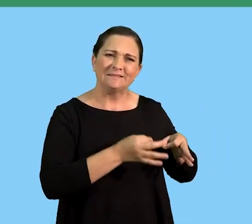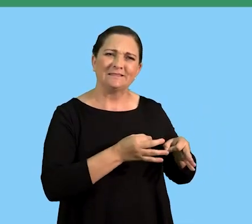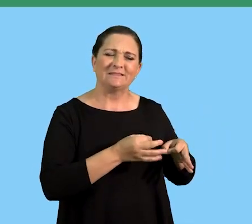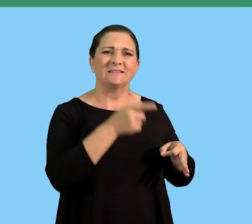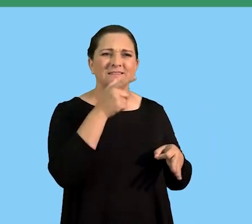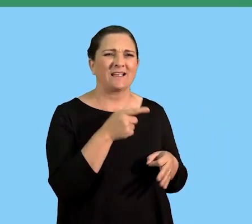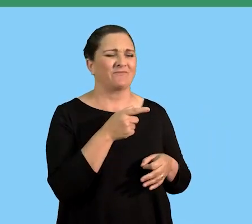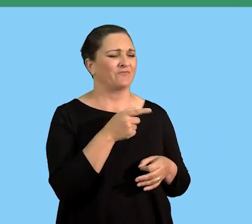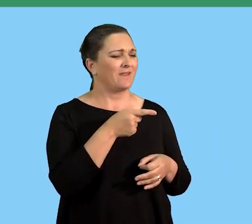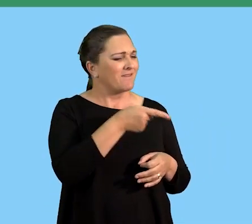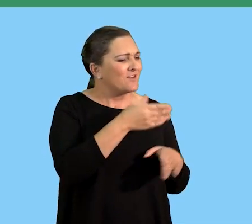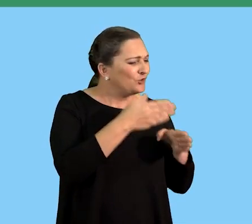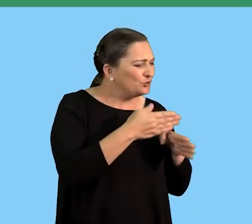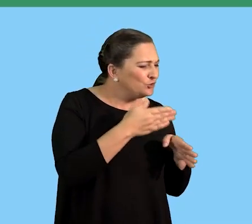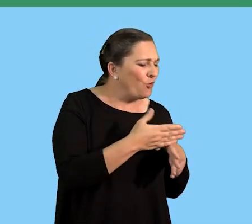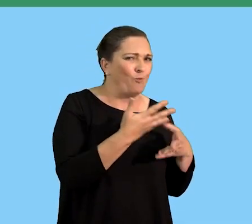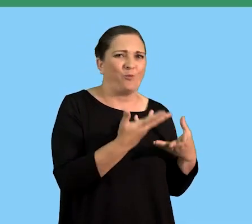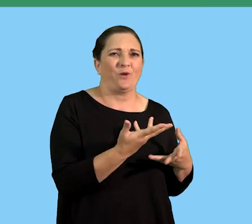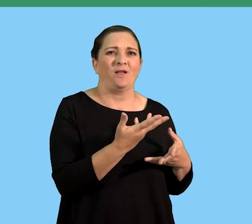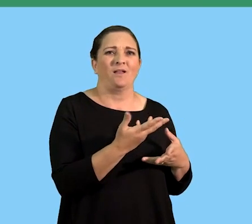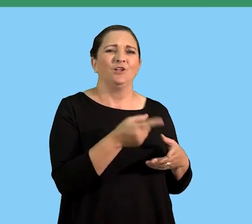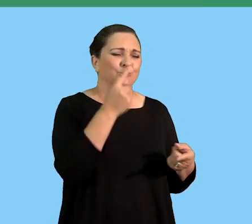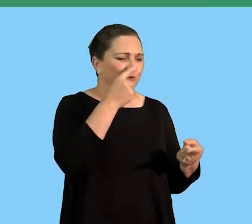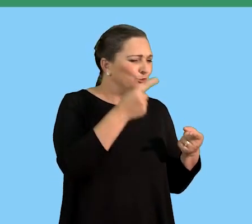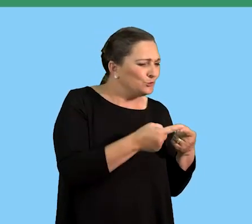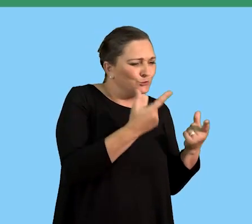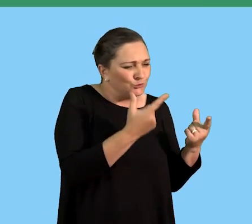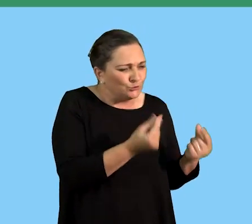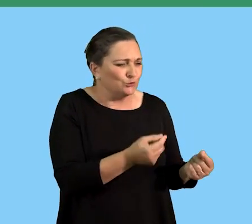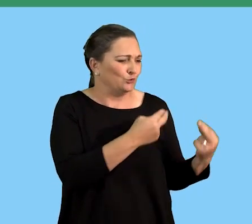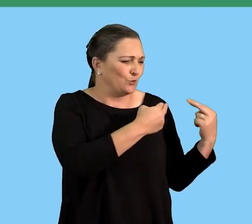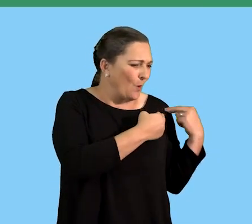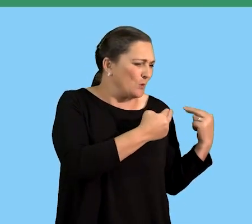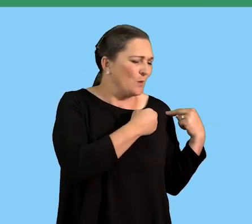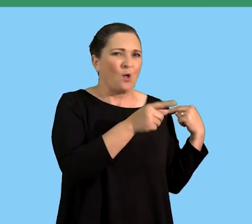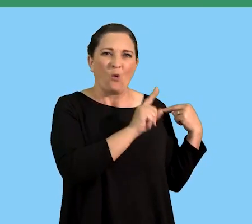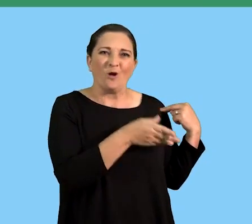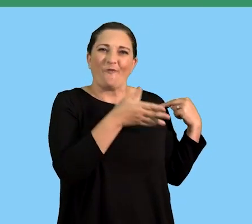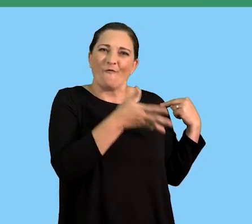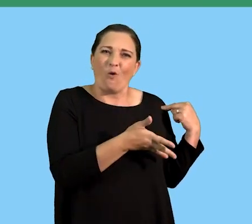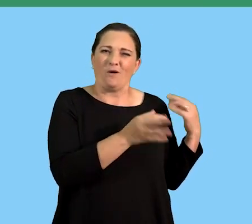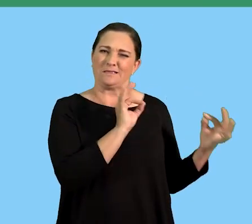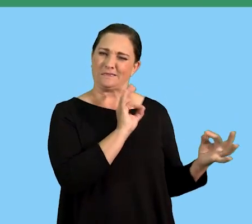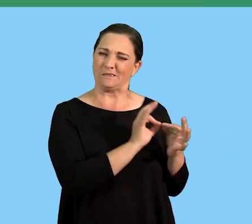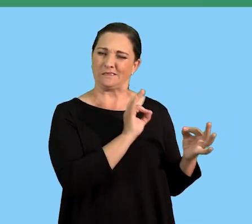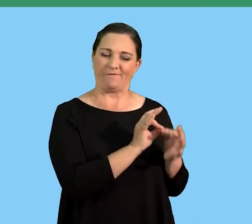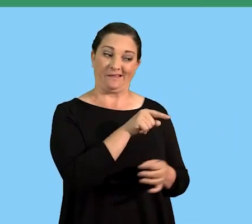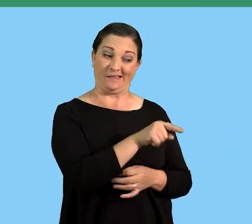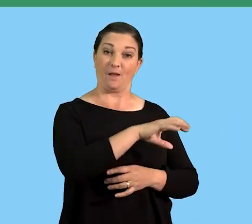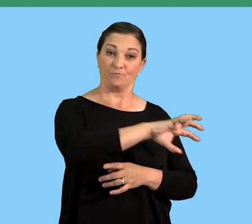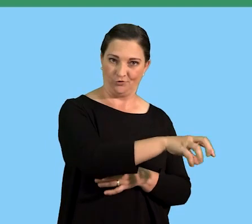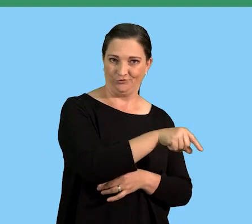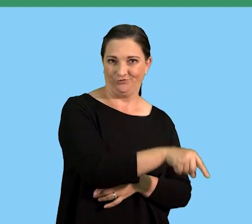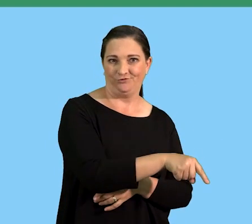description describes the nature and the type of duties and responsibilities associated